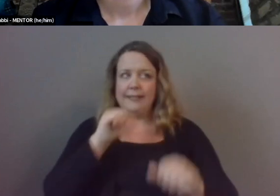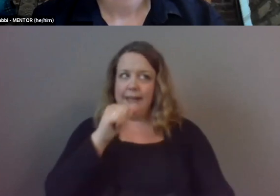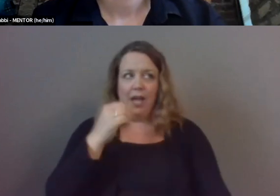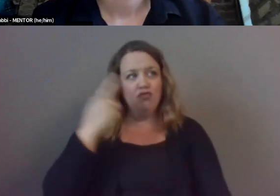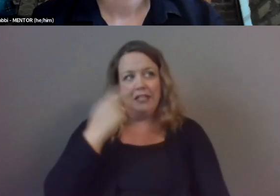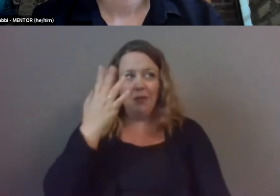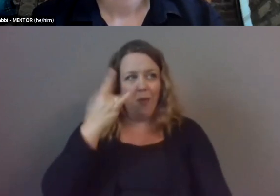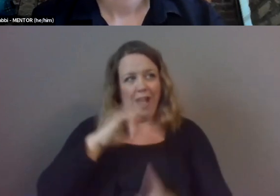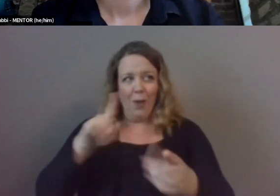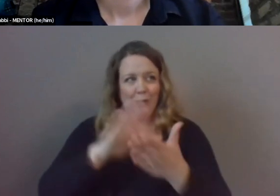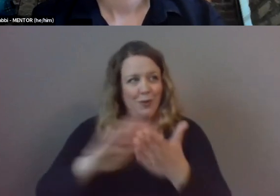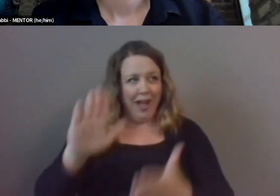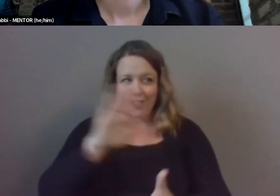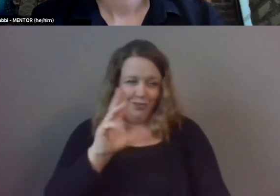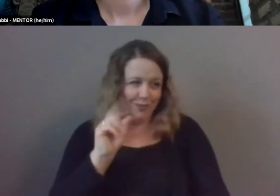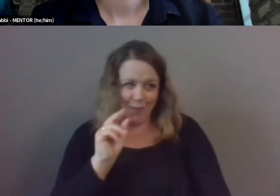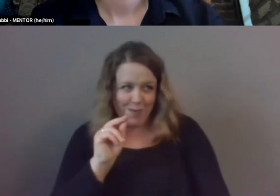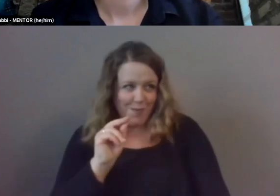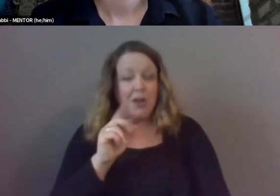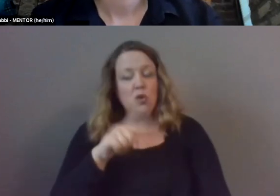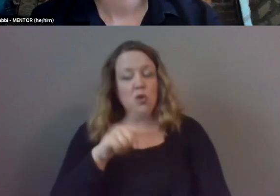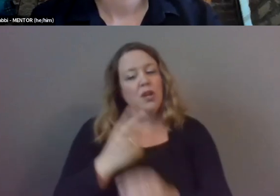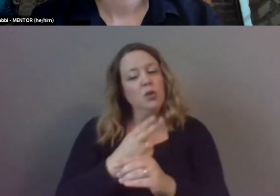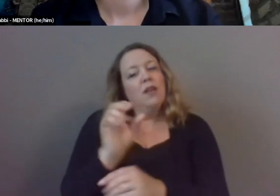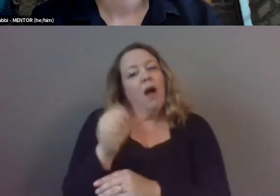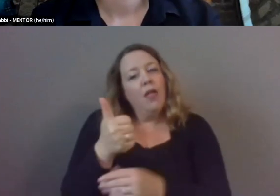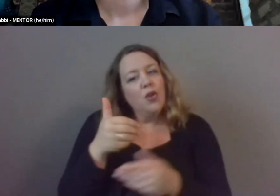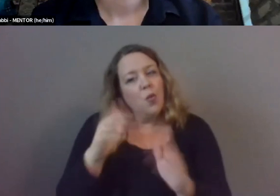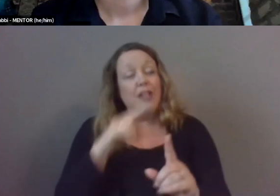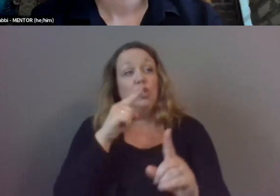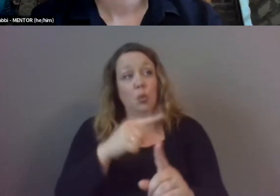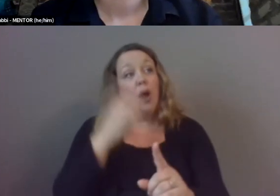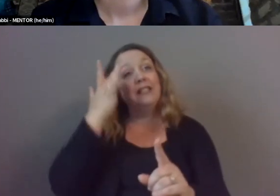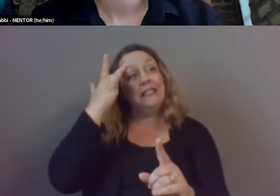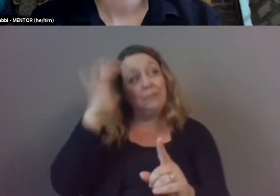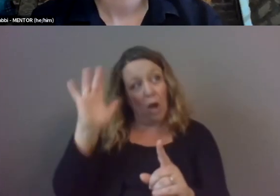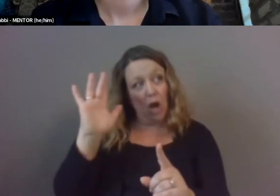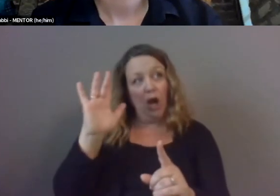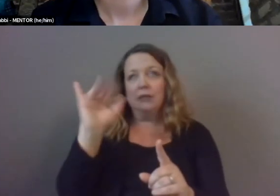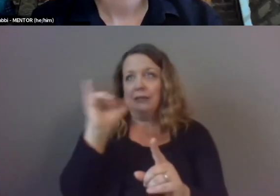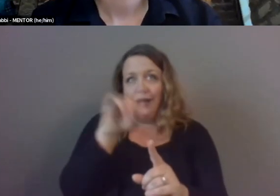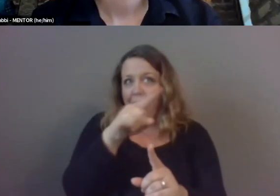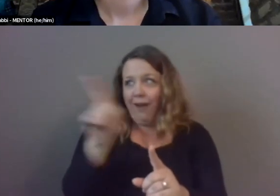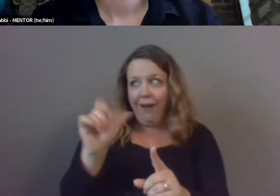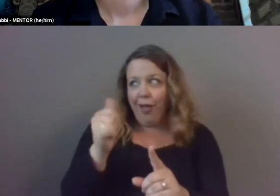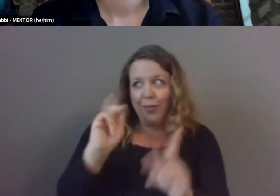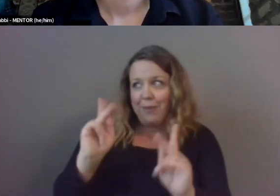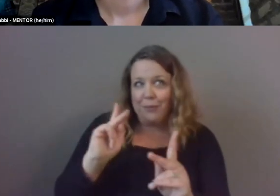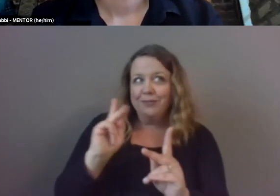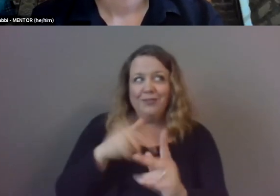get to college you could you you could utilize other ways you are just as smart as anyone else in the room to also get there